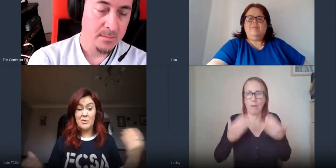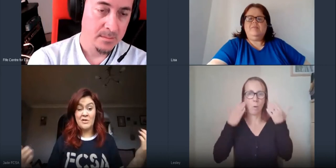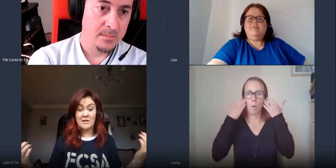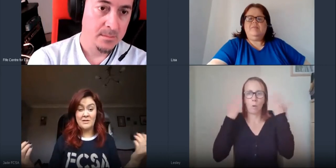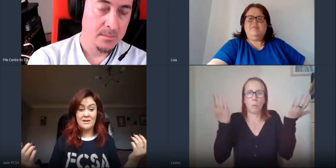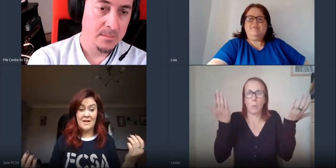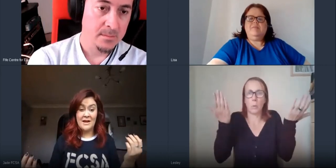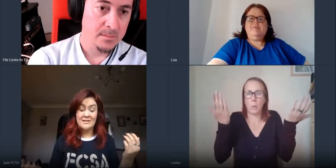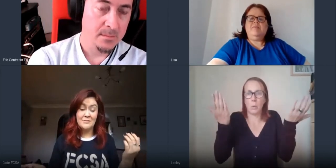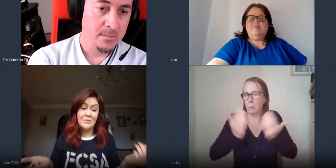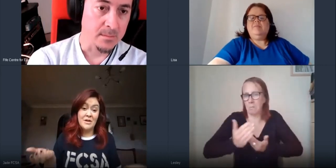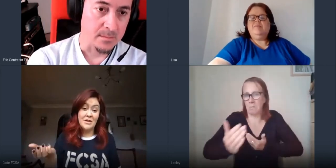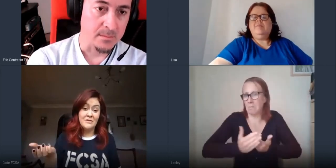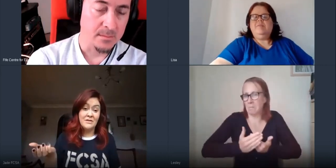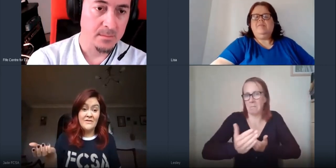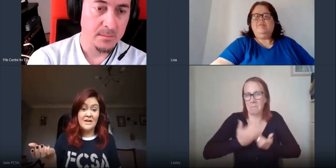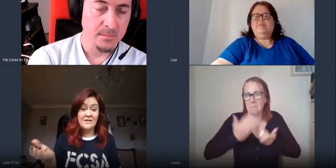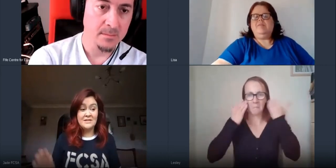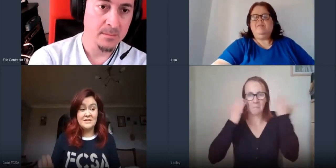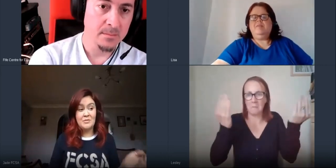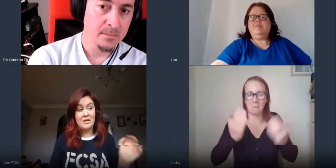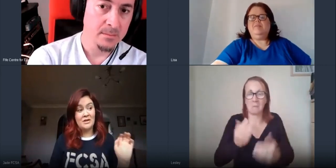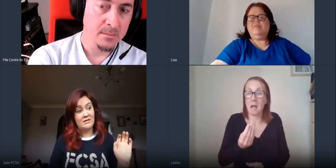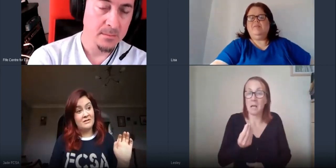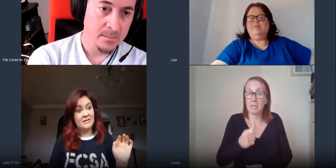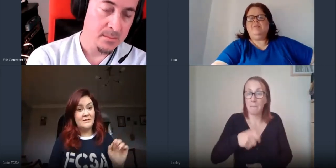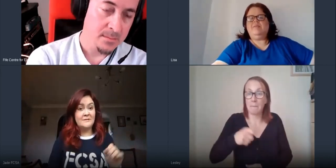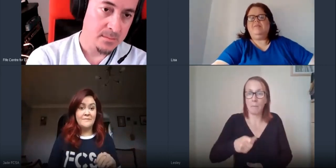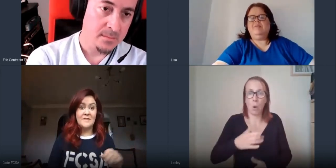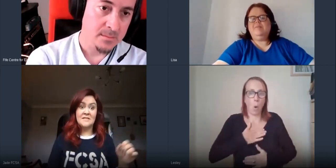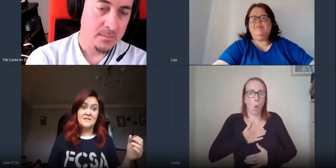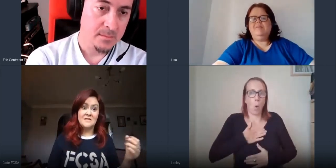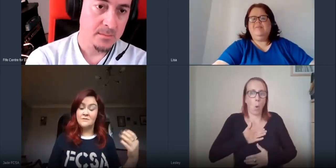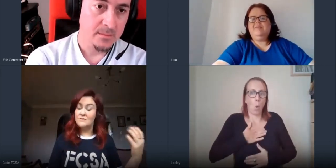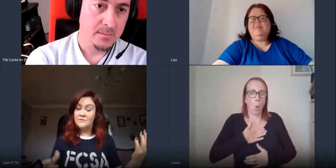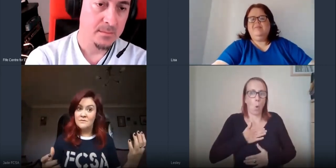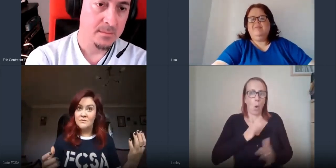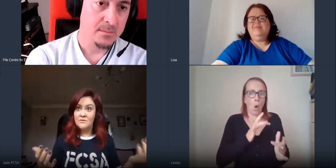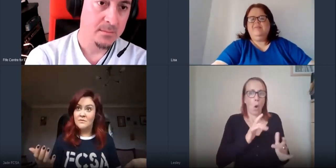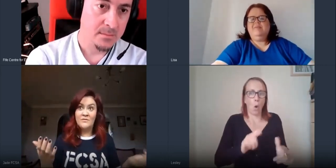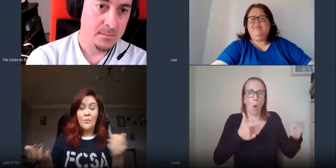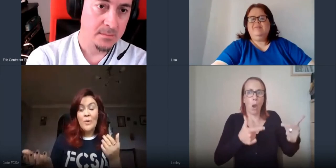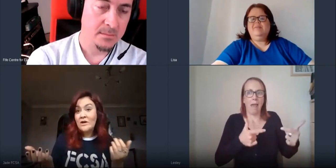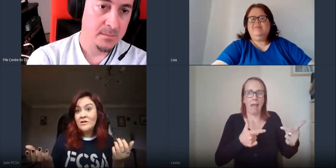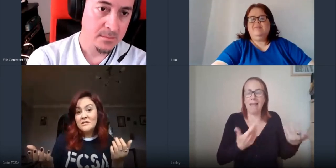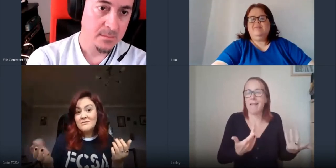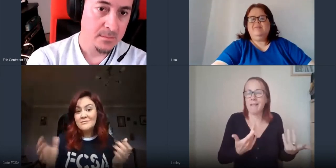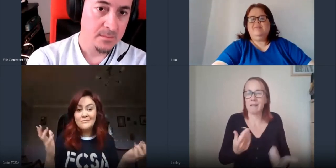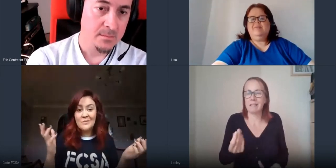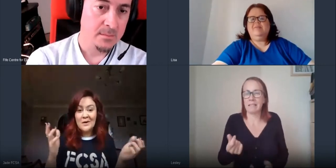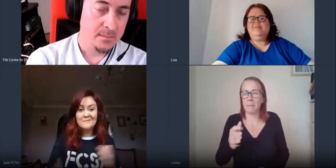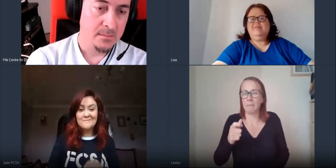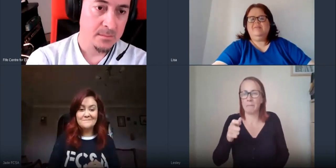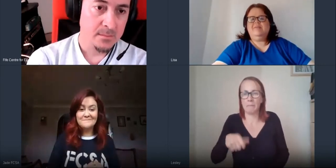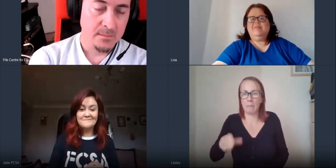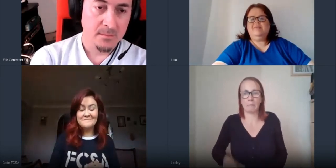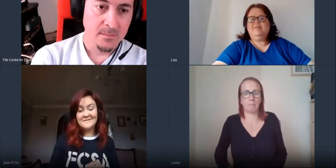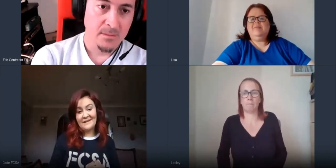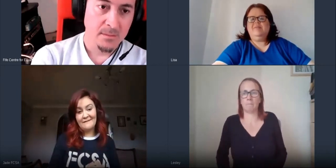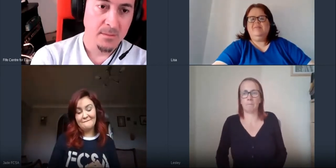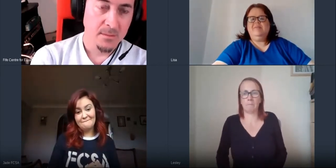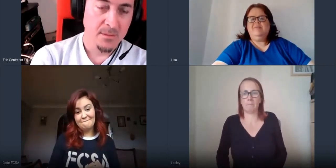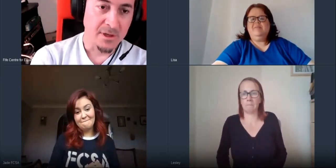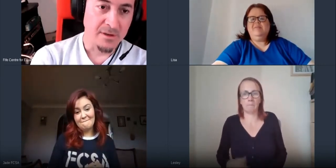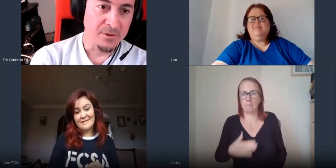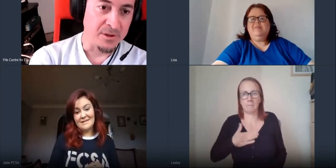more than than that some people are loving it some people are this is weird but yeah